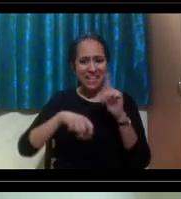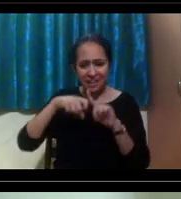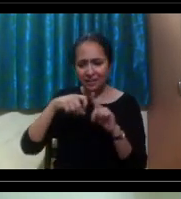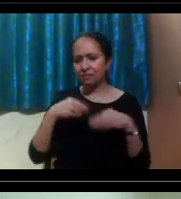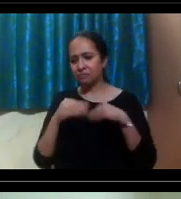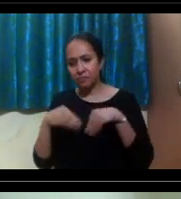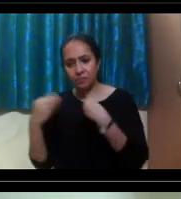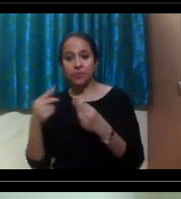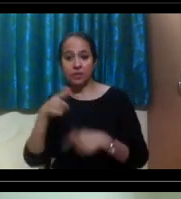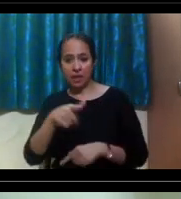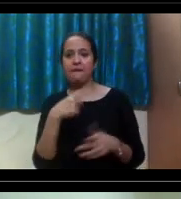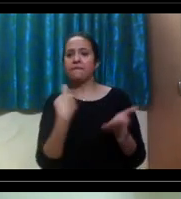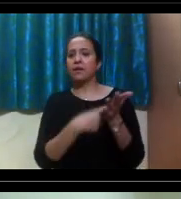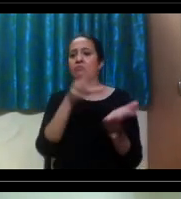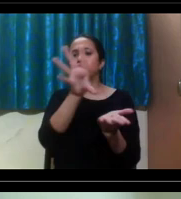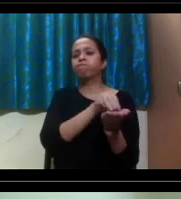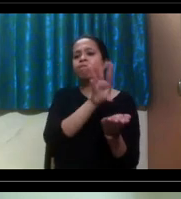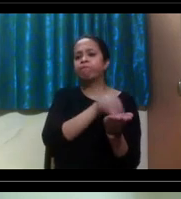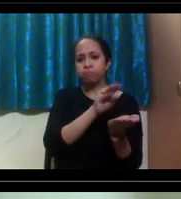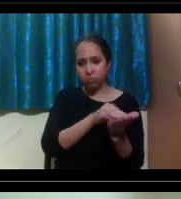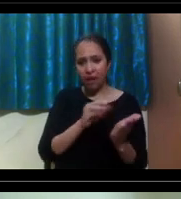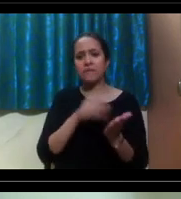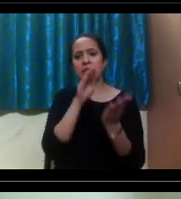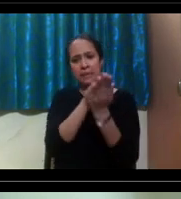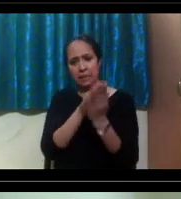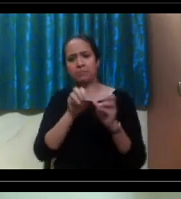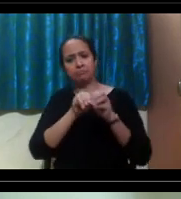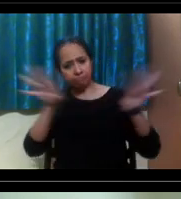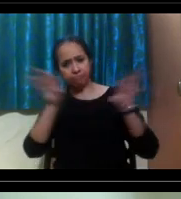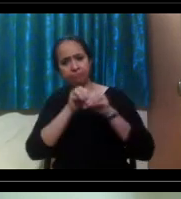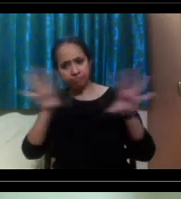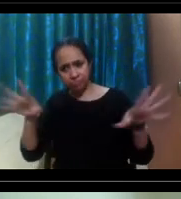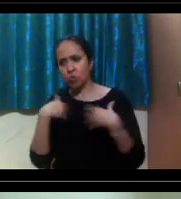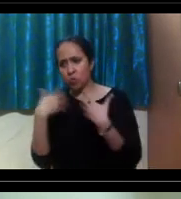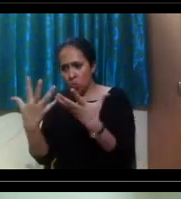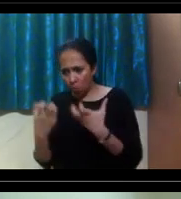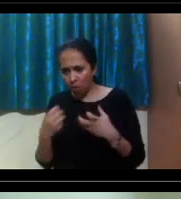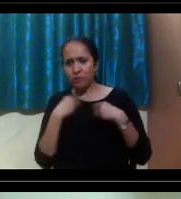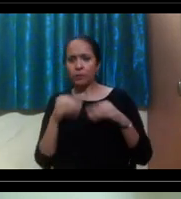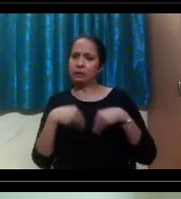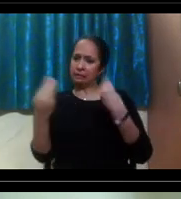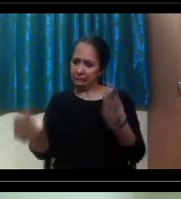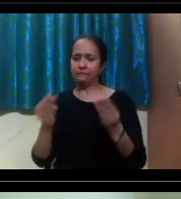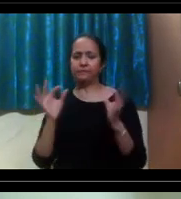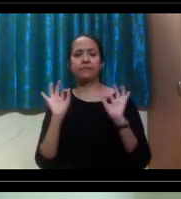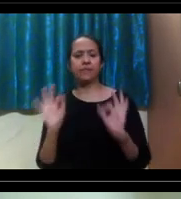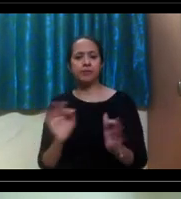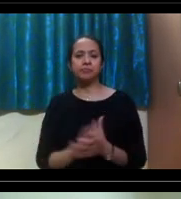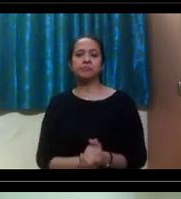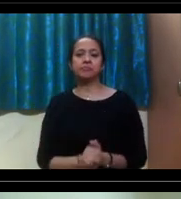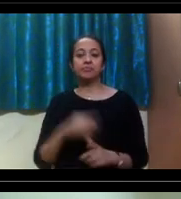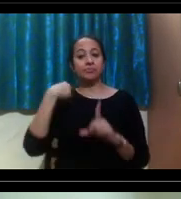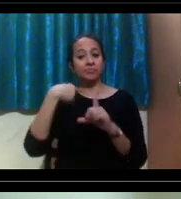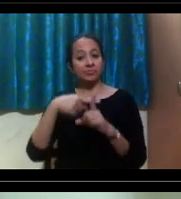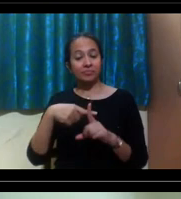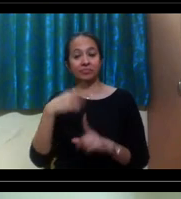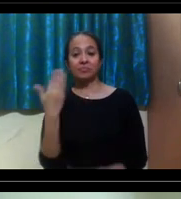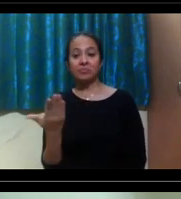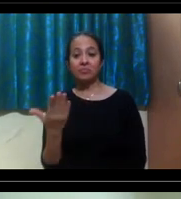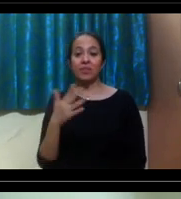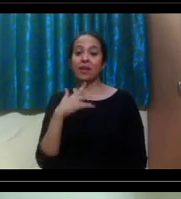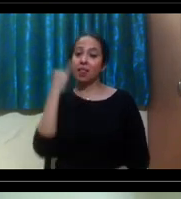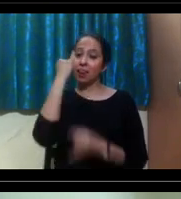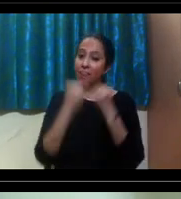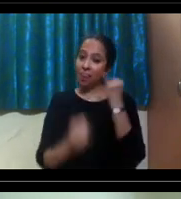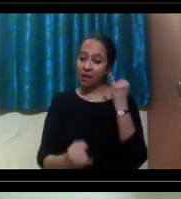recording will be available in a couple of days. So please let us know if you are interested in the recording and we will share that with you. And to, to end the